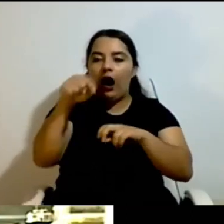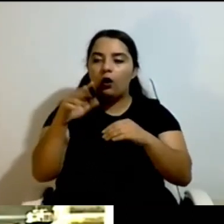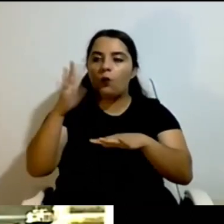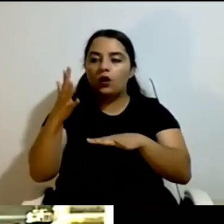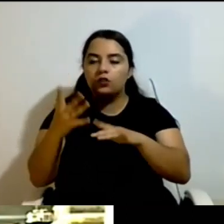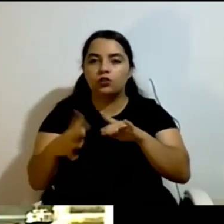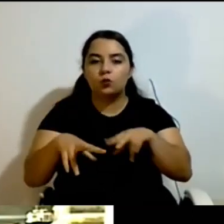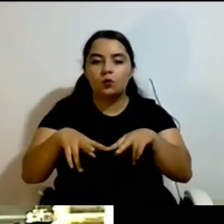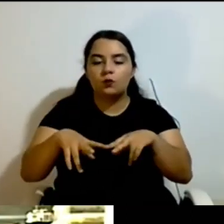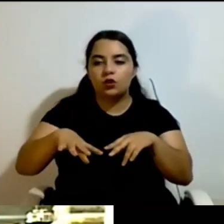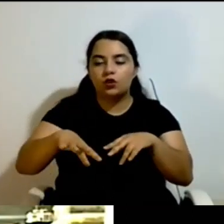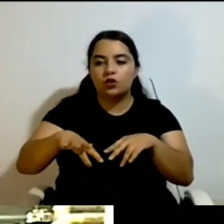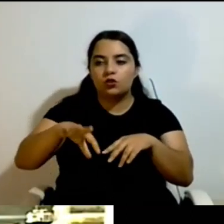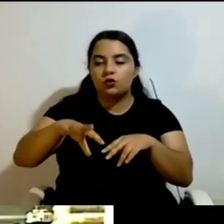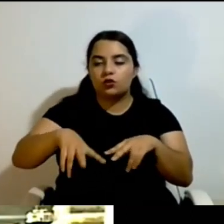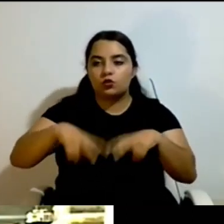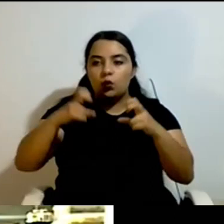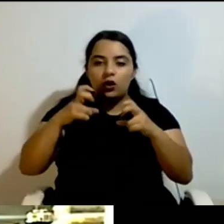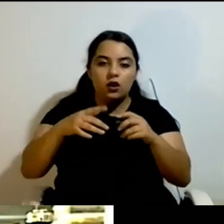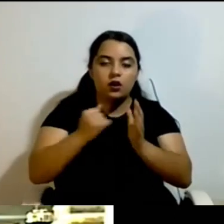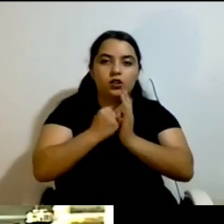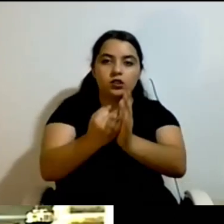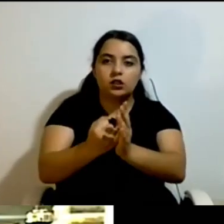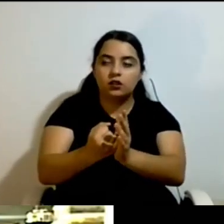problems with getting rid of assistance, and so on and so on.